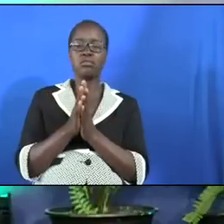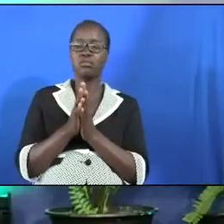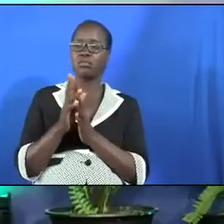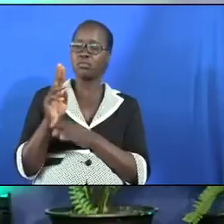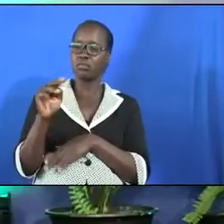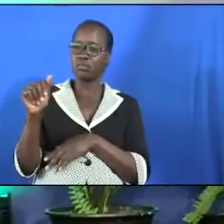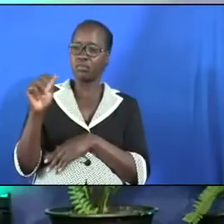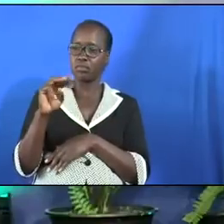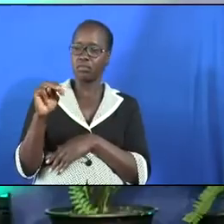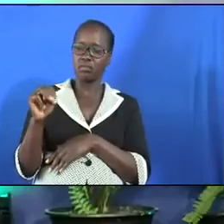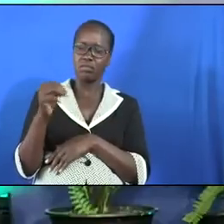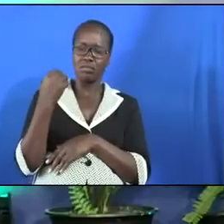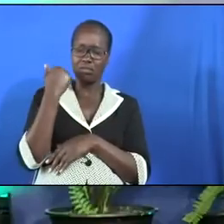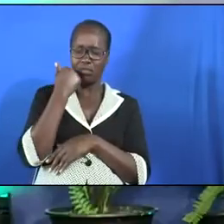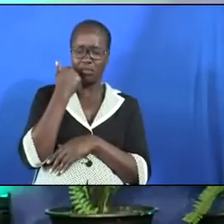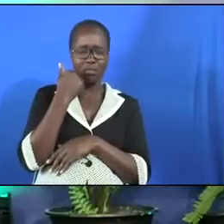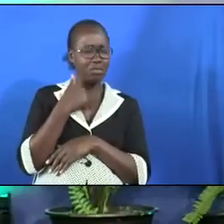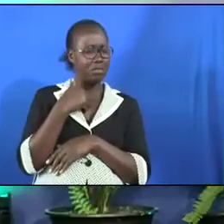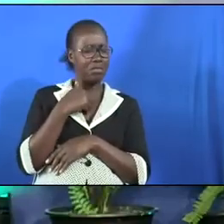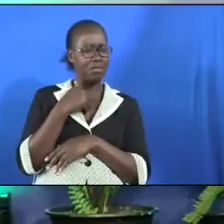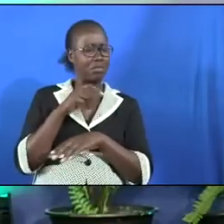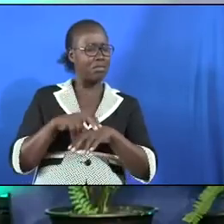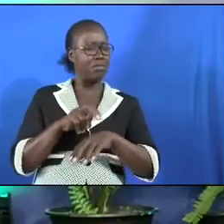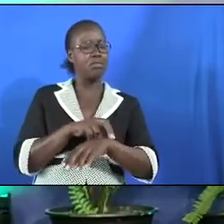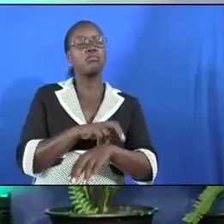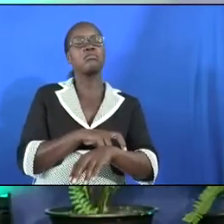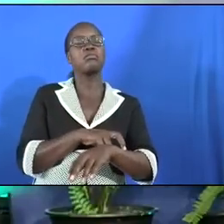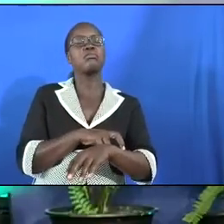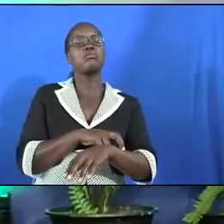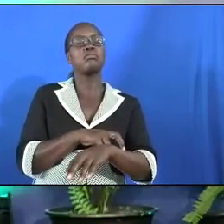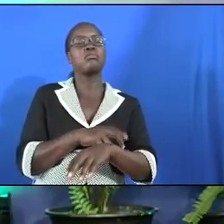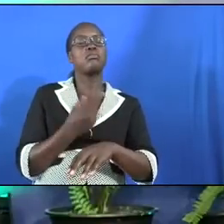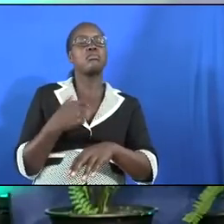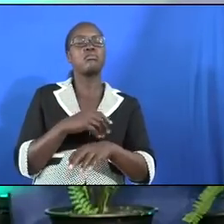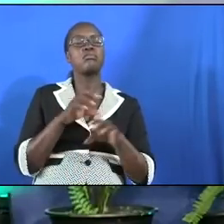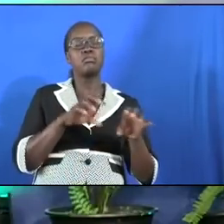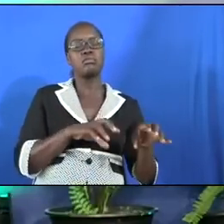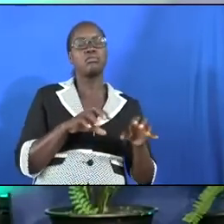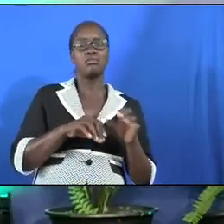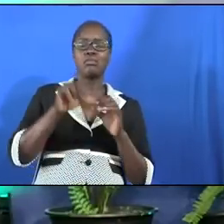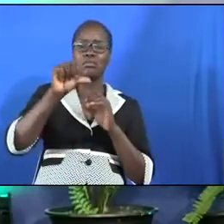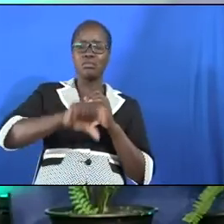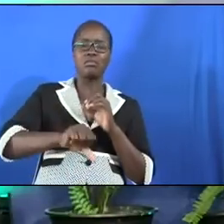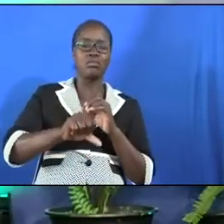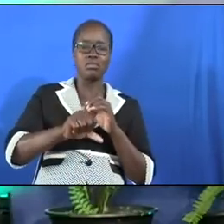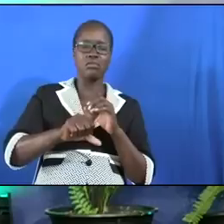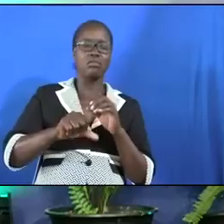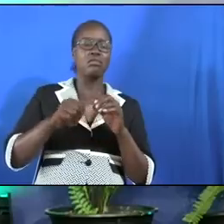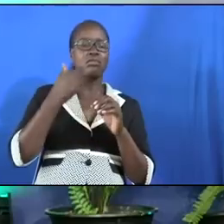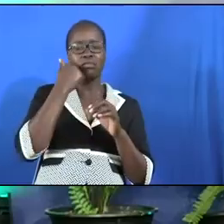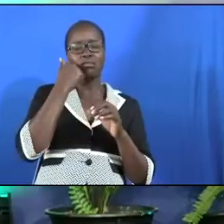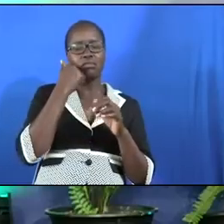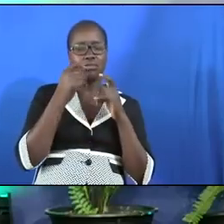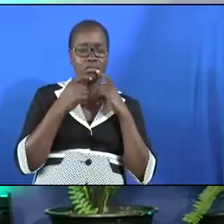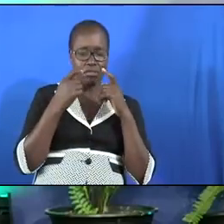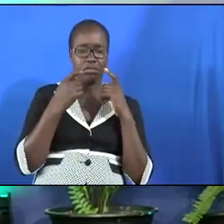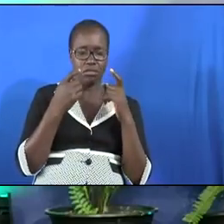a dreaded disease leprosy we suffer from a worst disease of sin